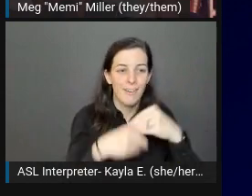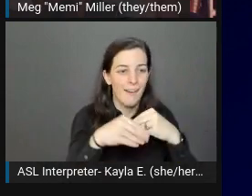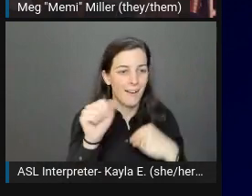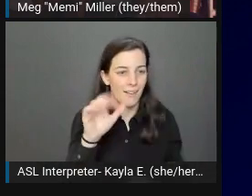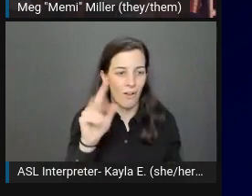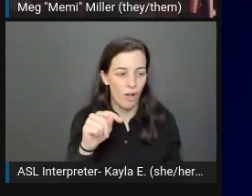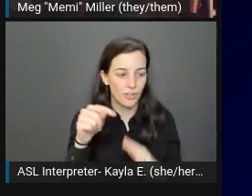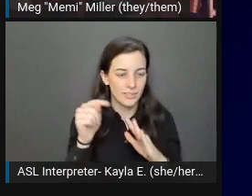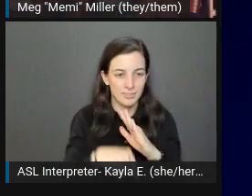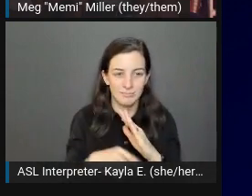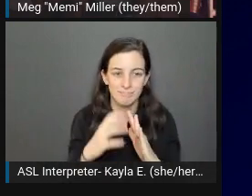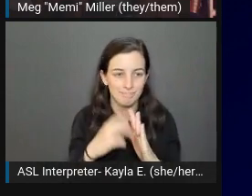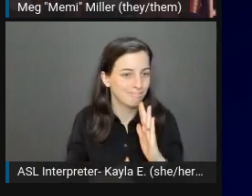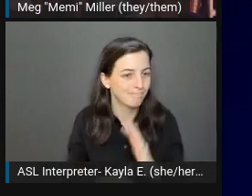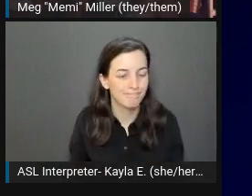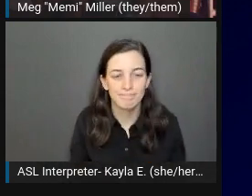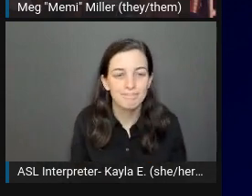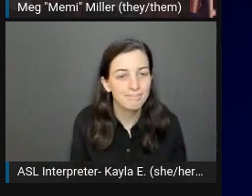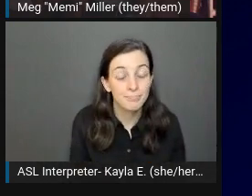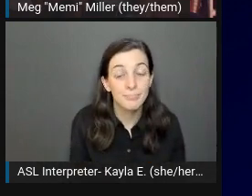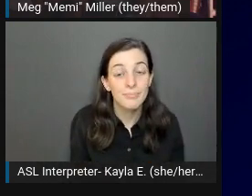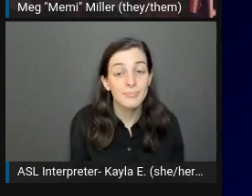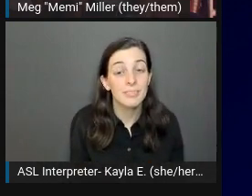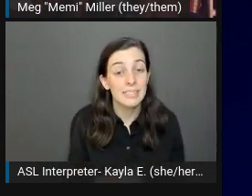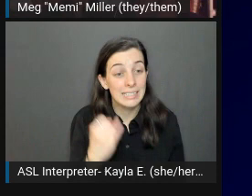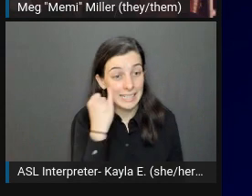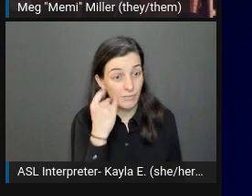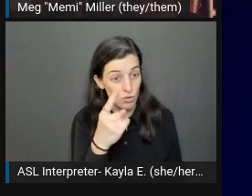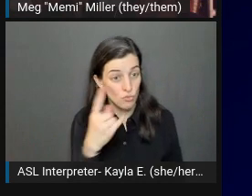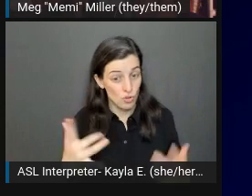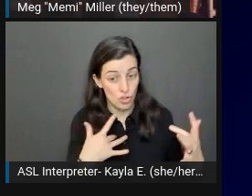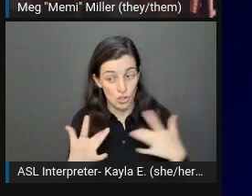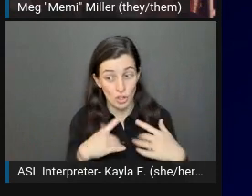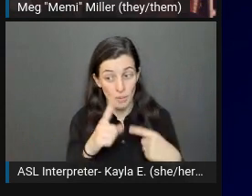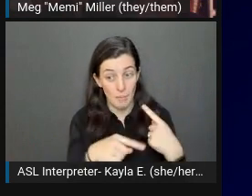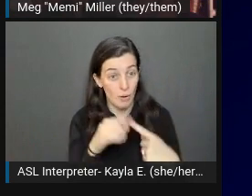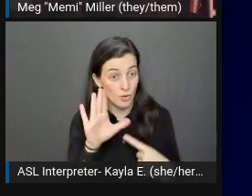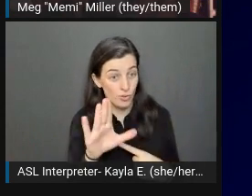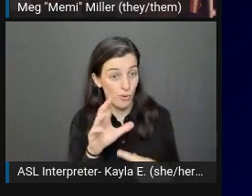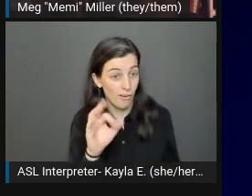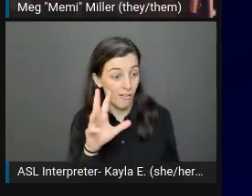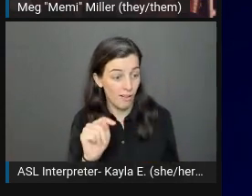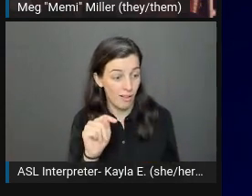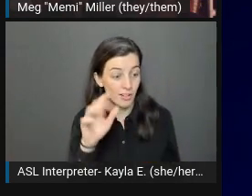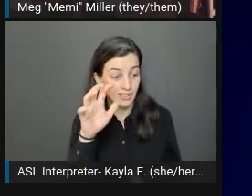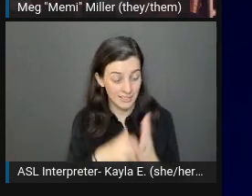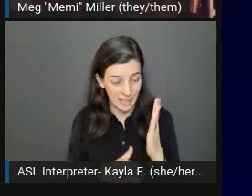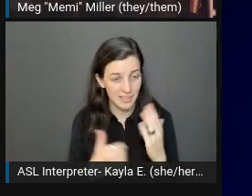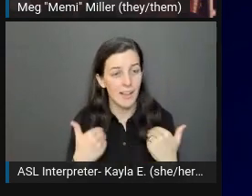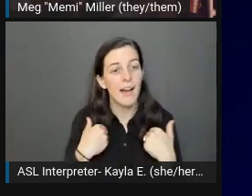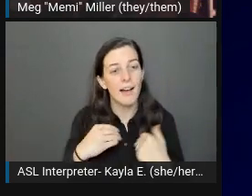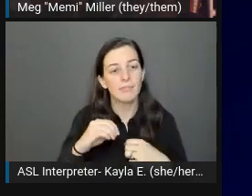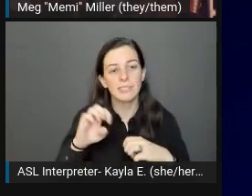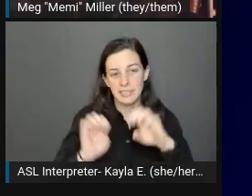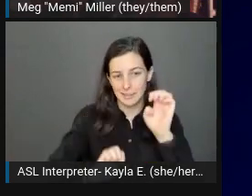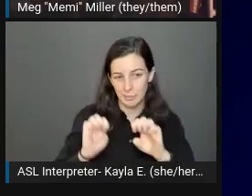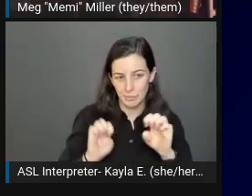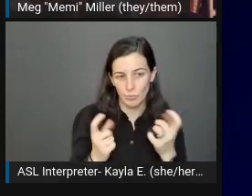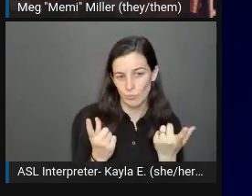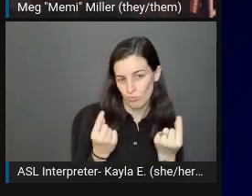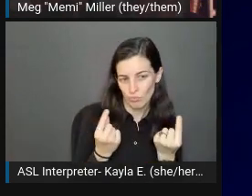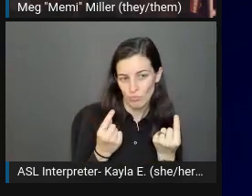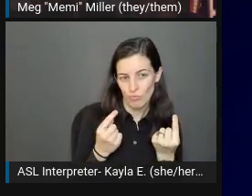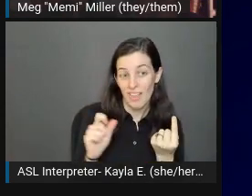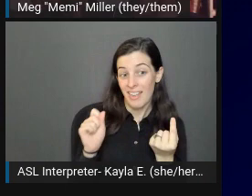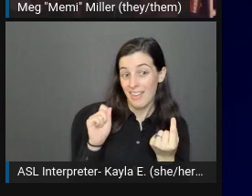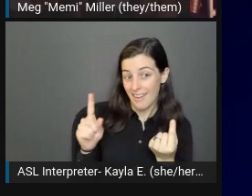If you are an e-commerce owner who is concerned about your own alt text, I have an experiment for you to try. Ask someone for help